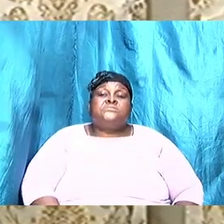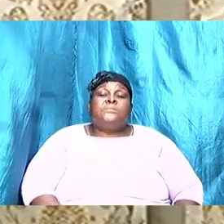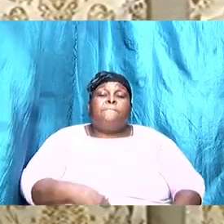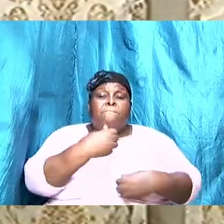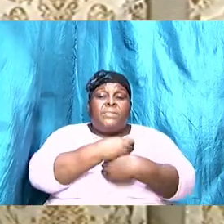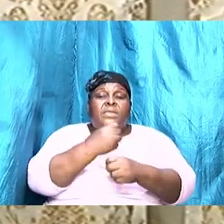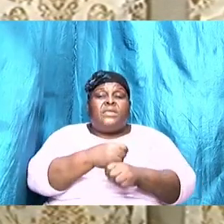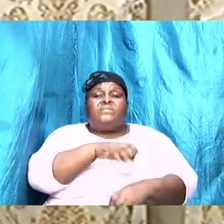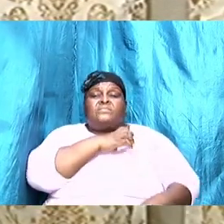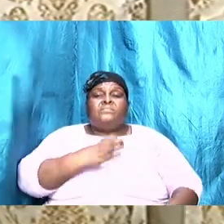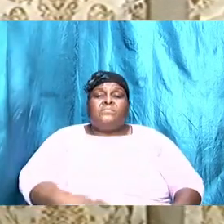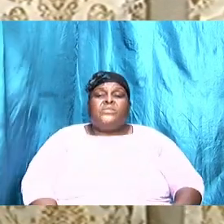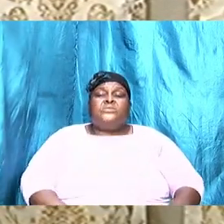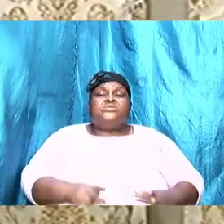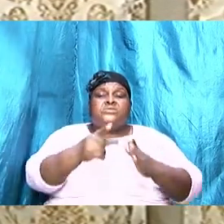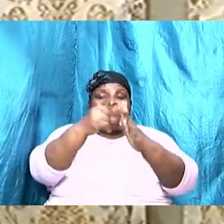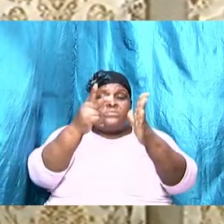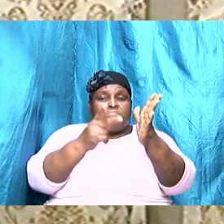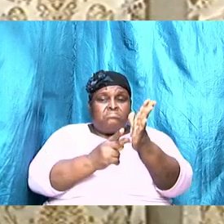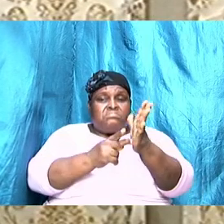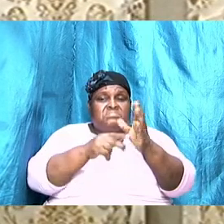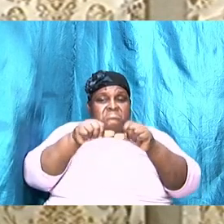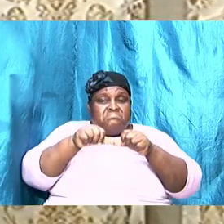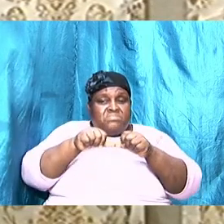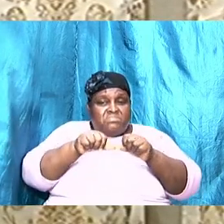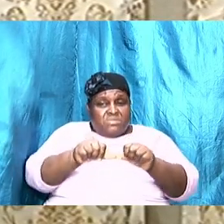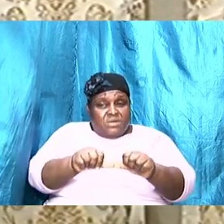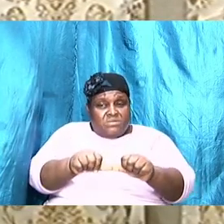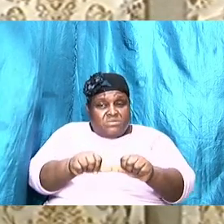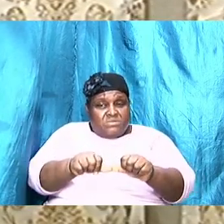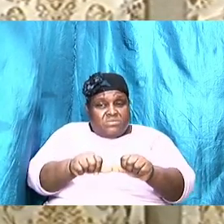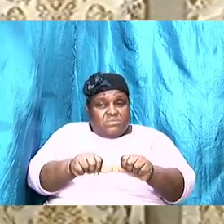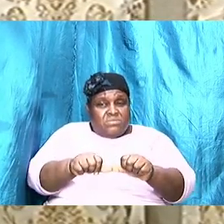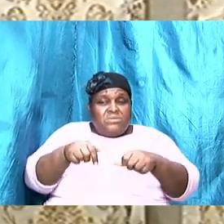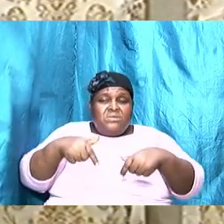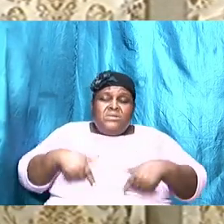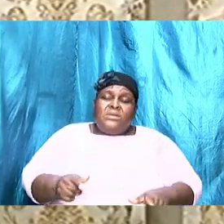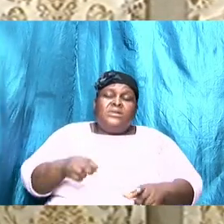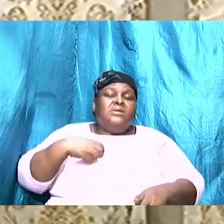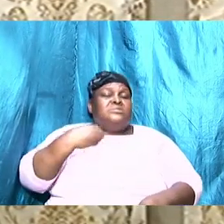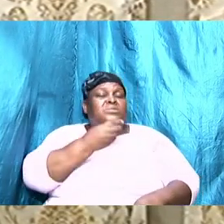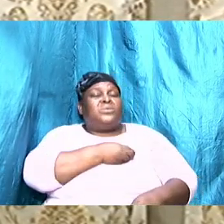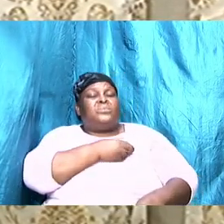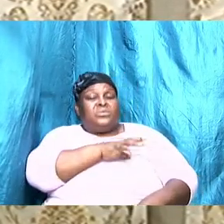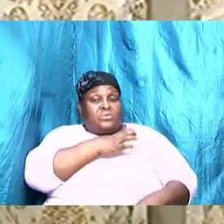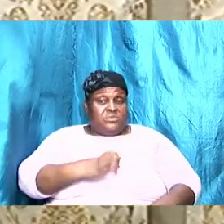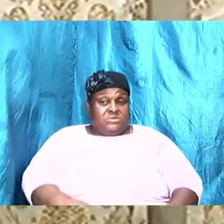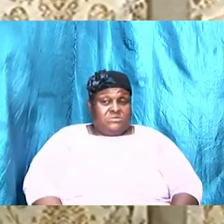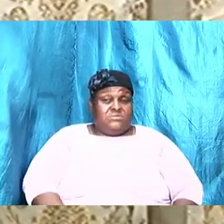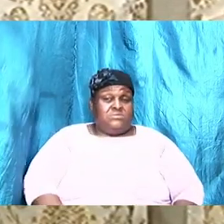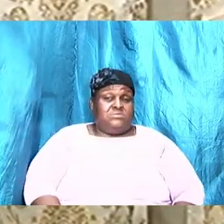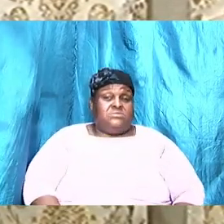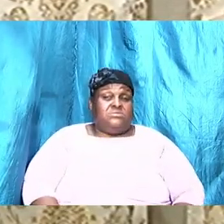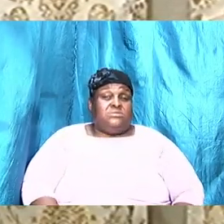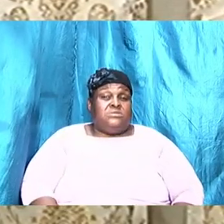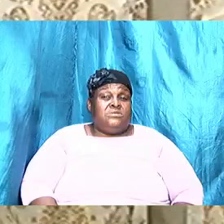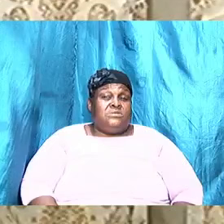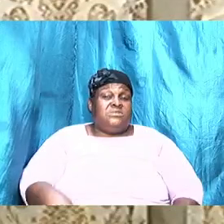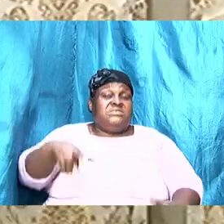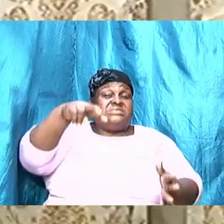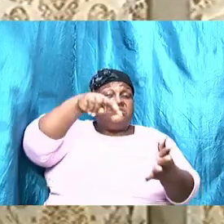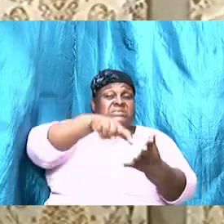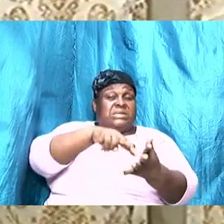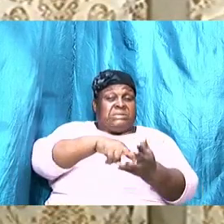prevail. Let our Christianity stand